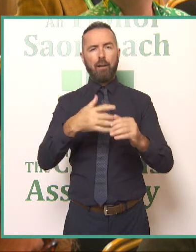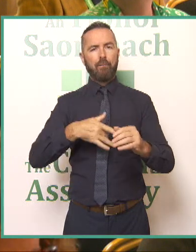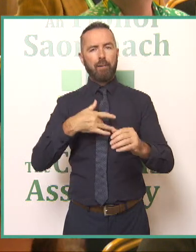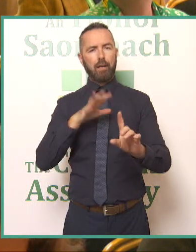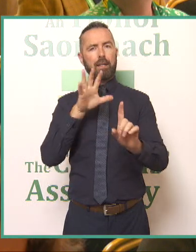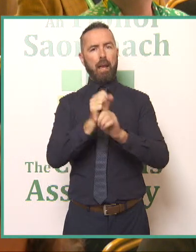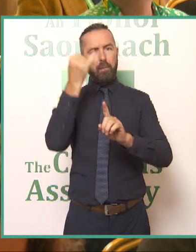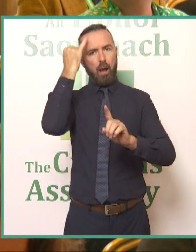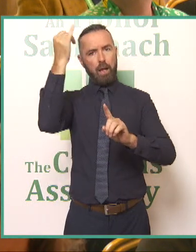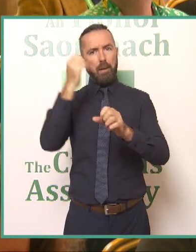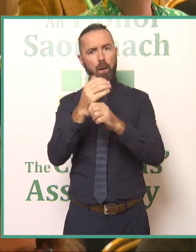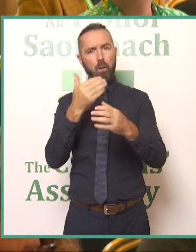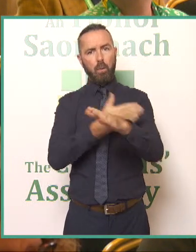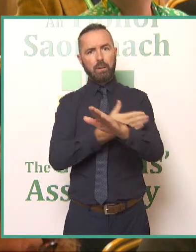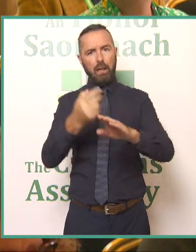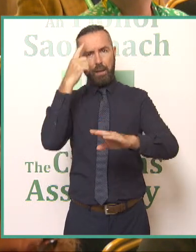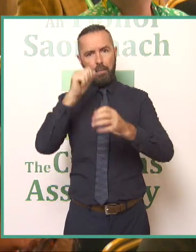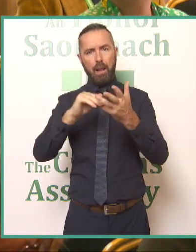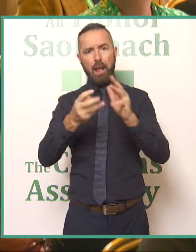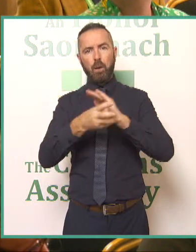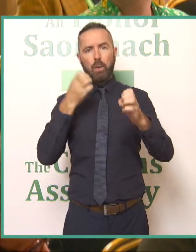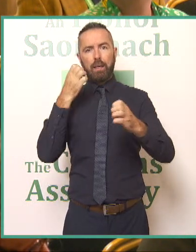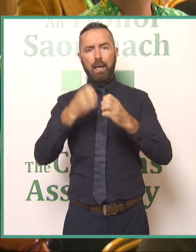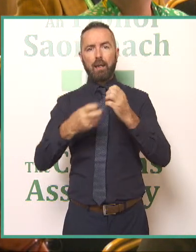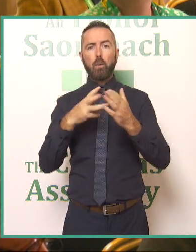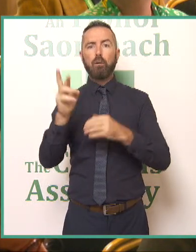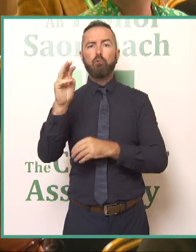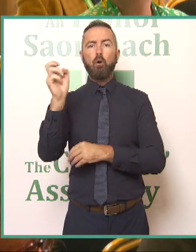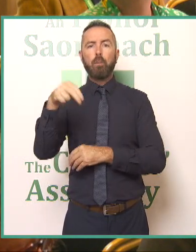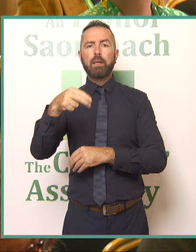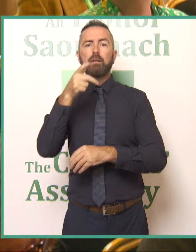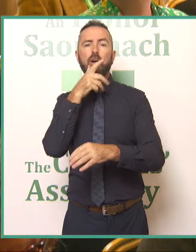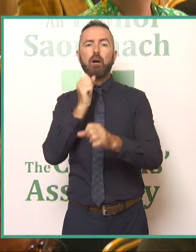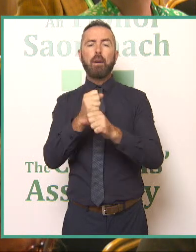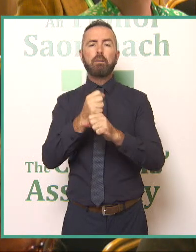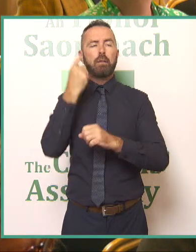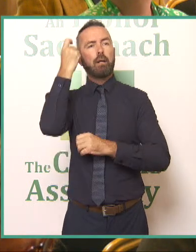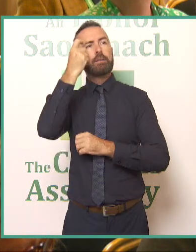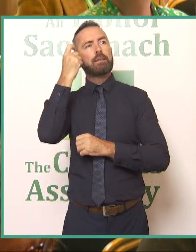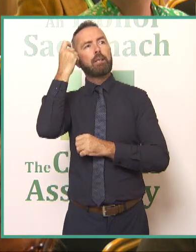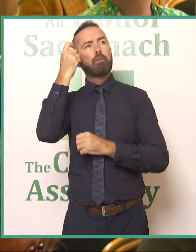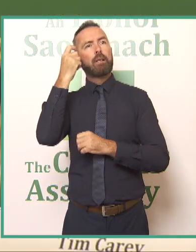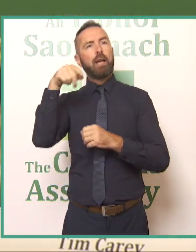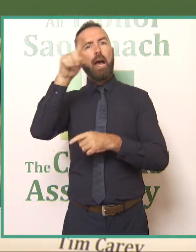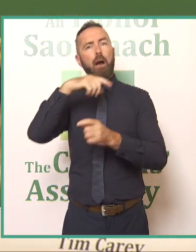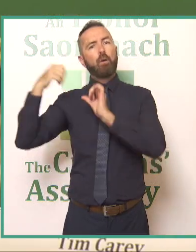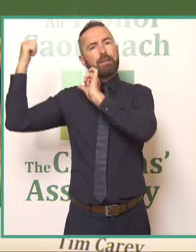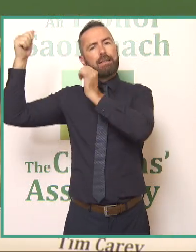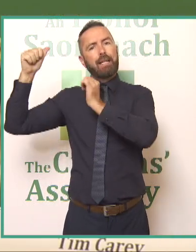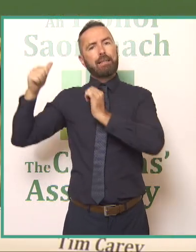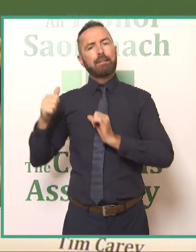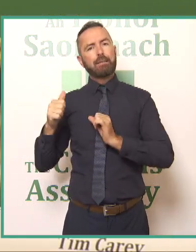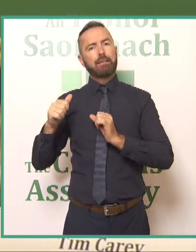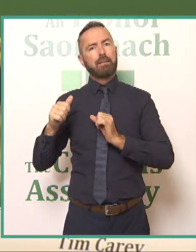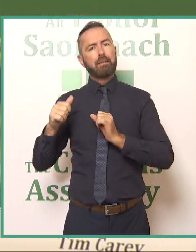about in our last weekend when we had Roman speak to us about considering the descendants and seven generations